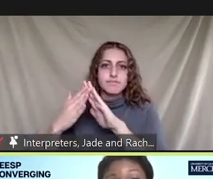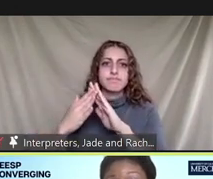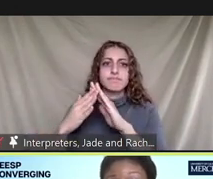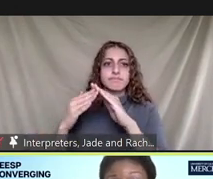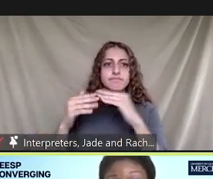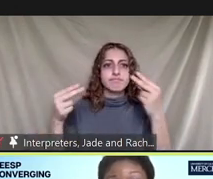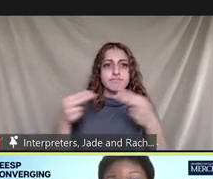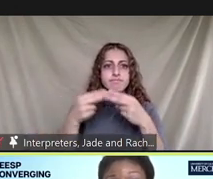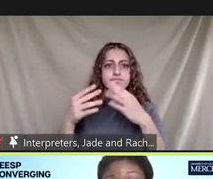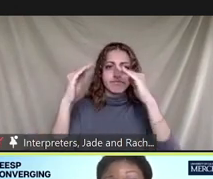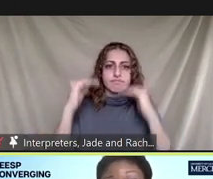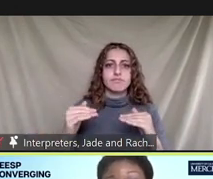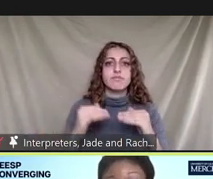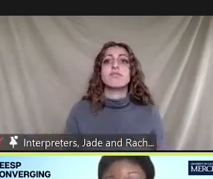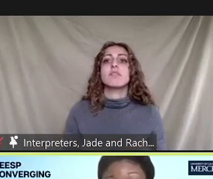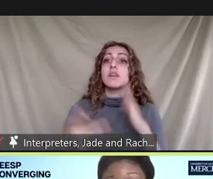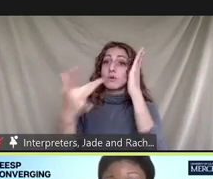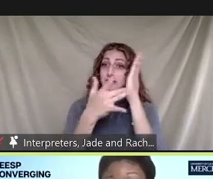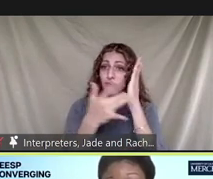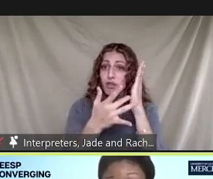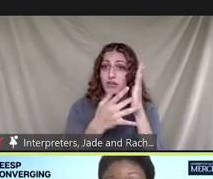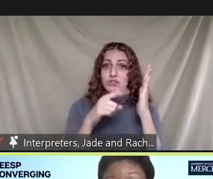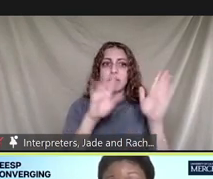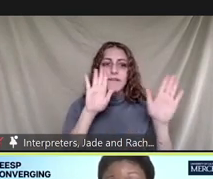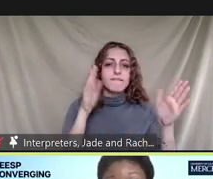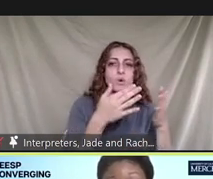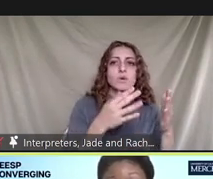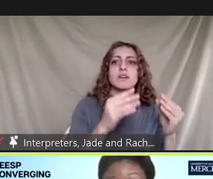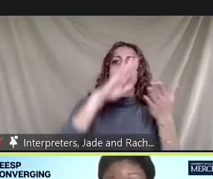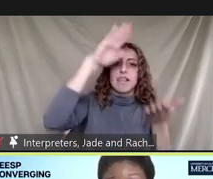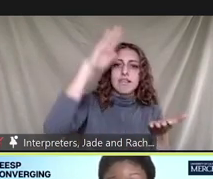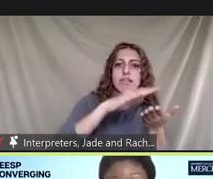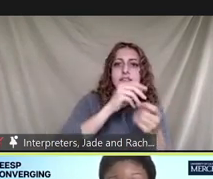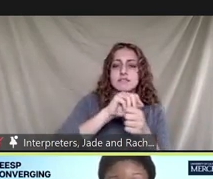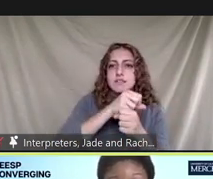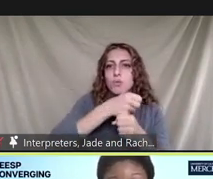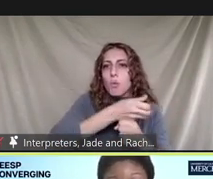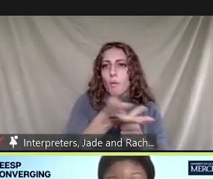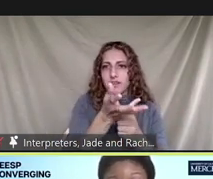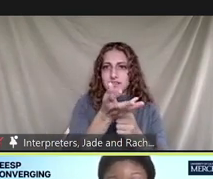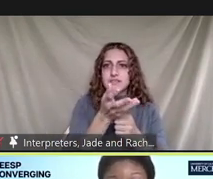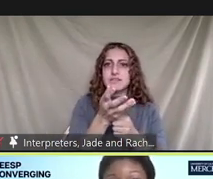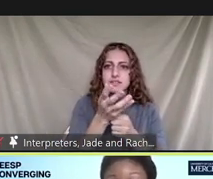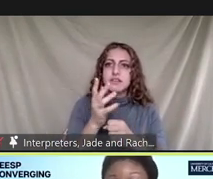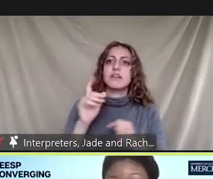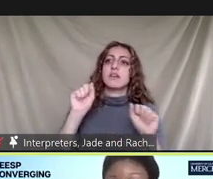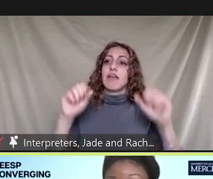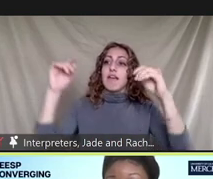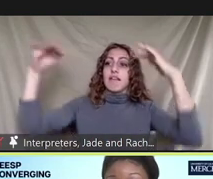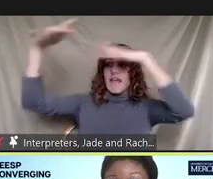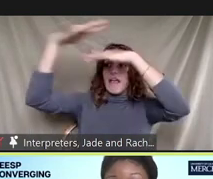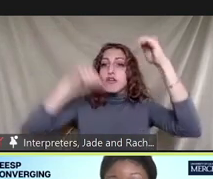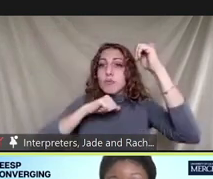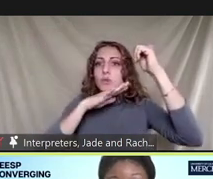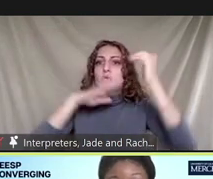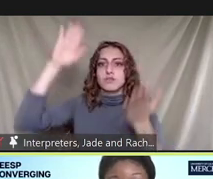finally in terms of technology interventions we need to push for zero emissions technologies that eliminate toxic air pollutions which will actually benefit